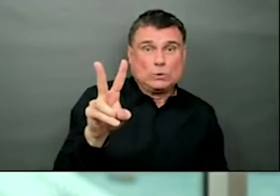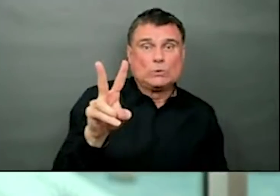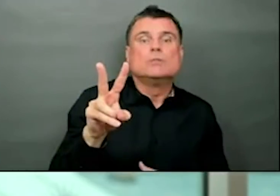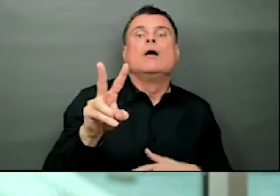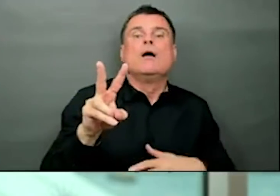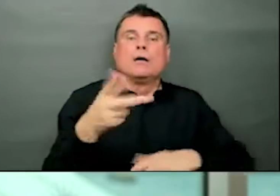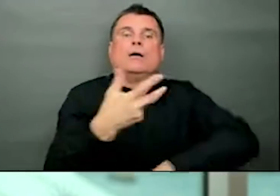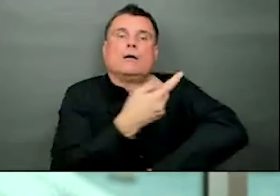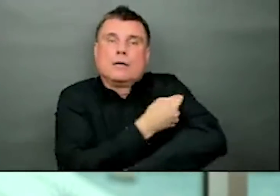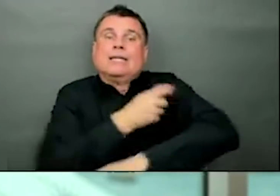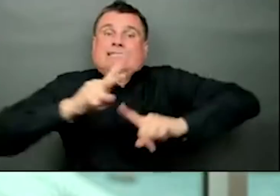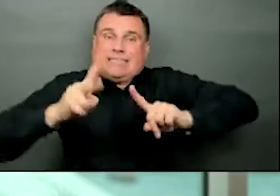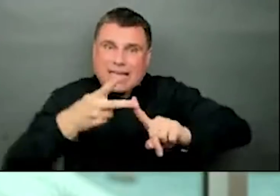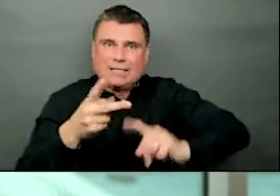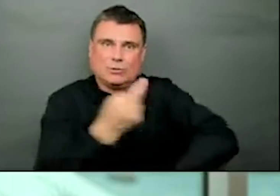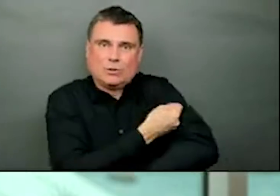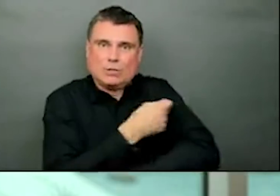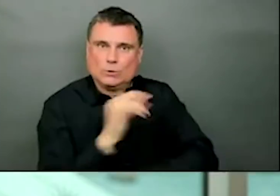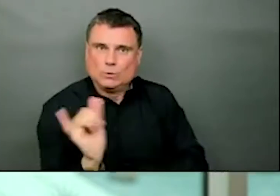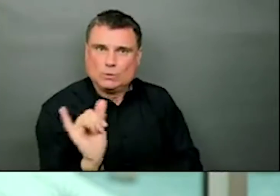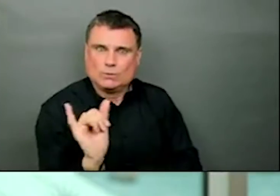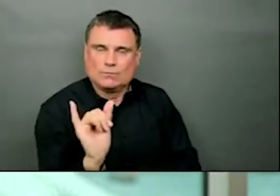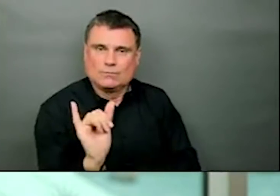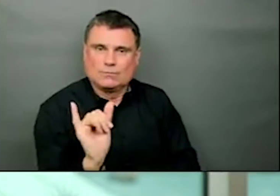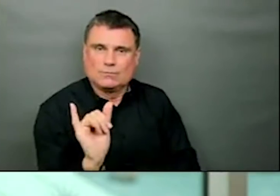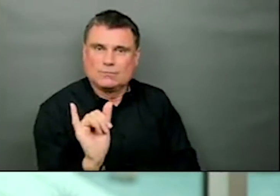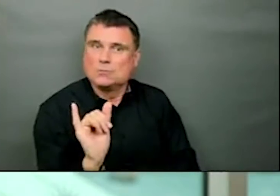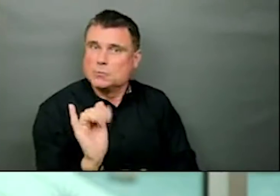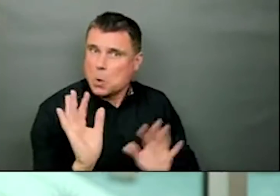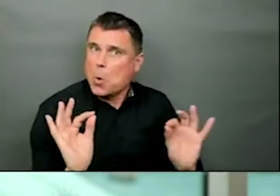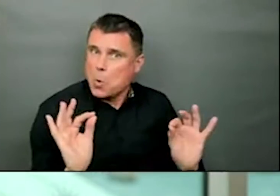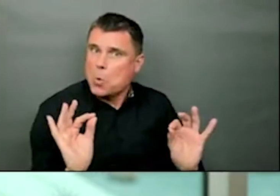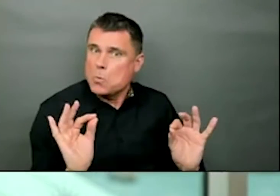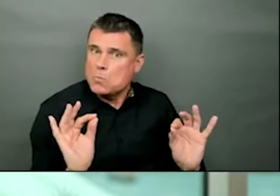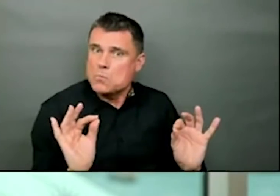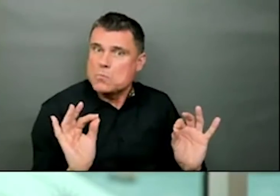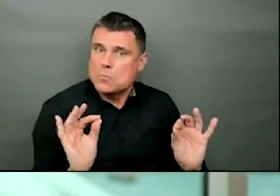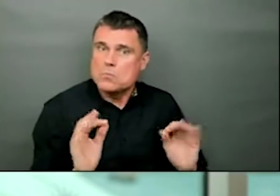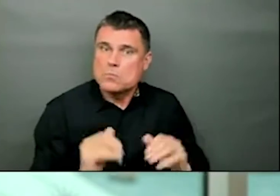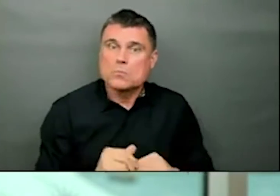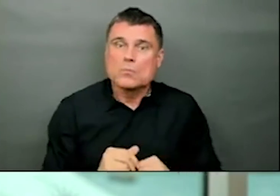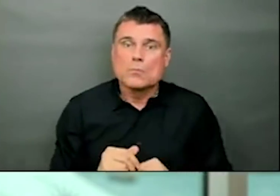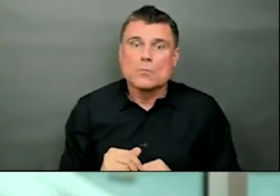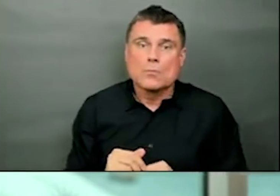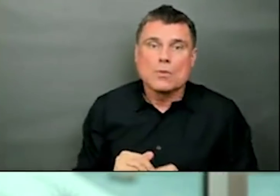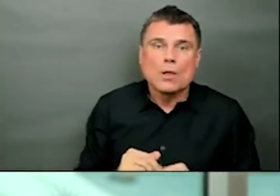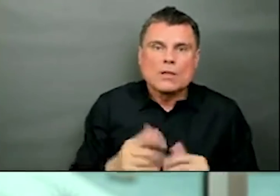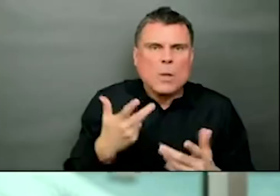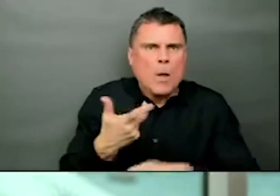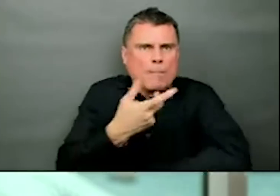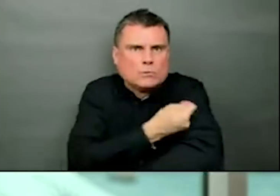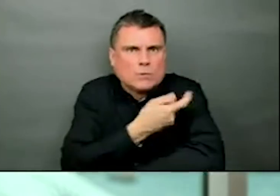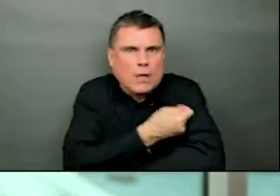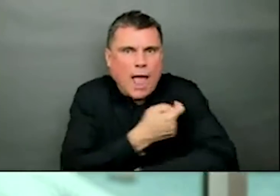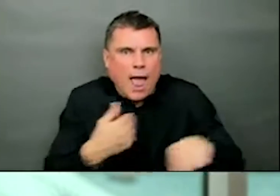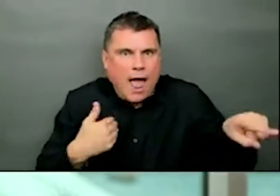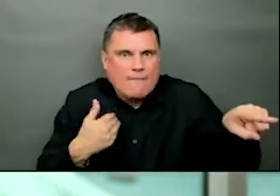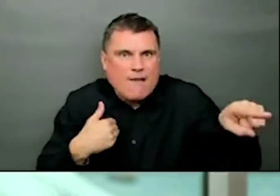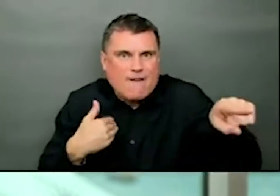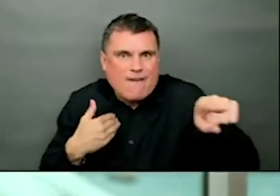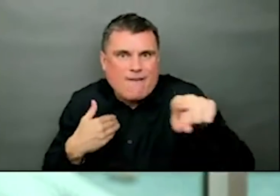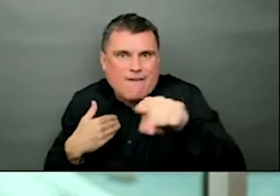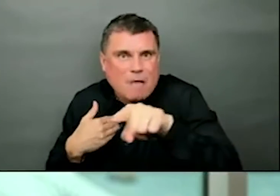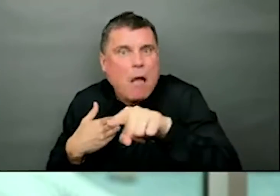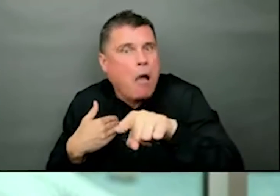We see the impact of that and it is heartening and it has made a huge difference for everyone. You will also note that